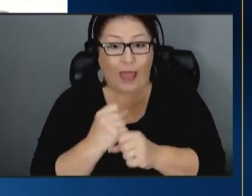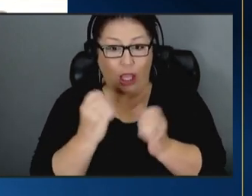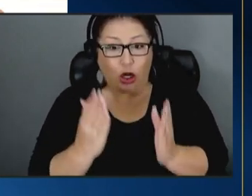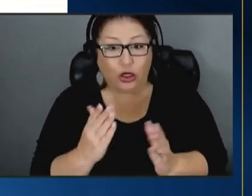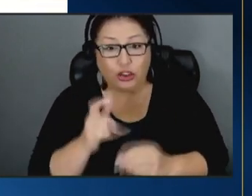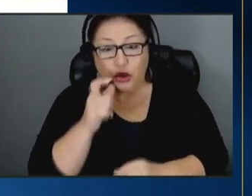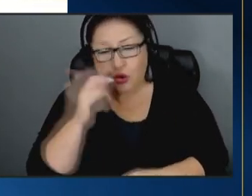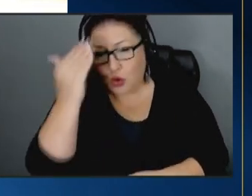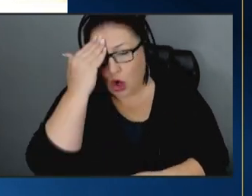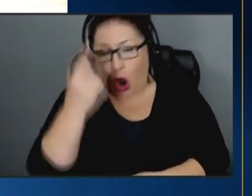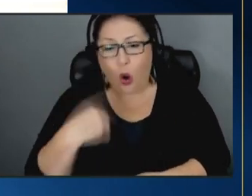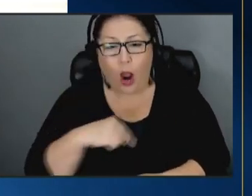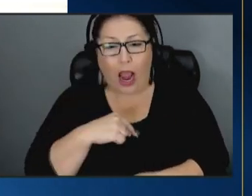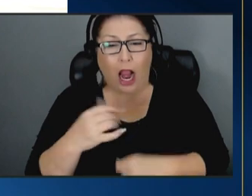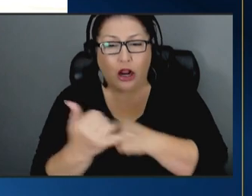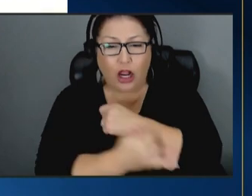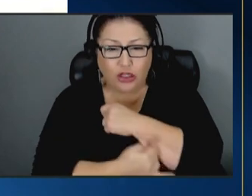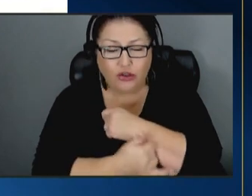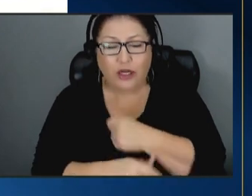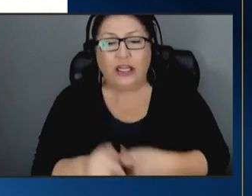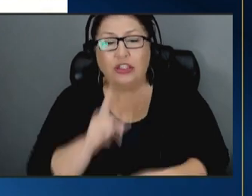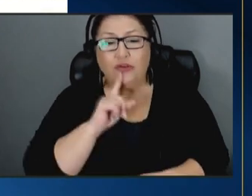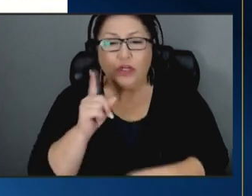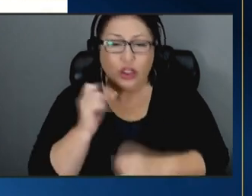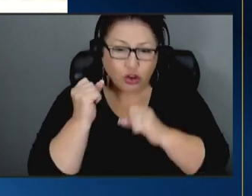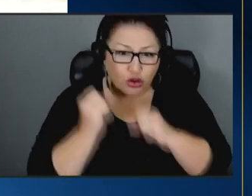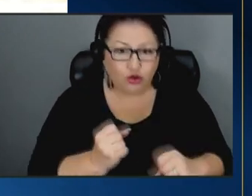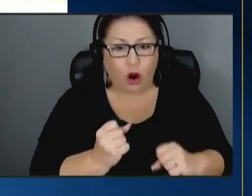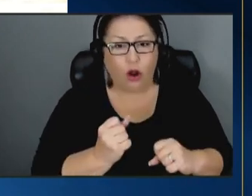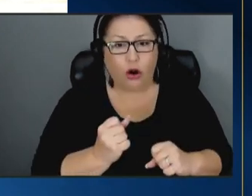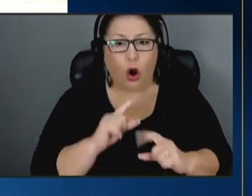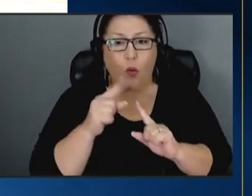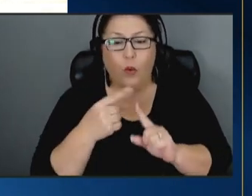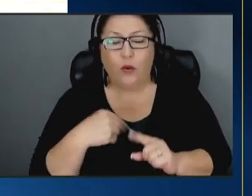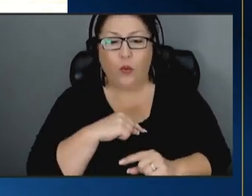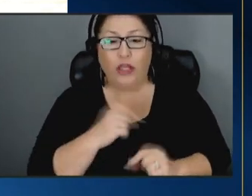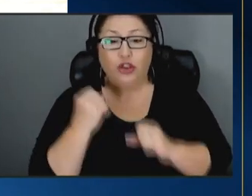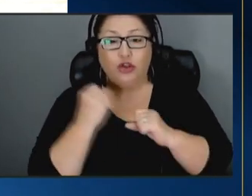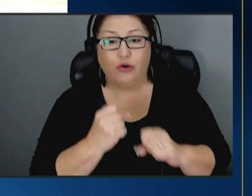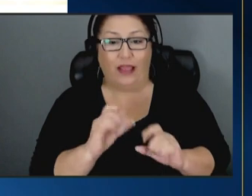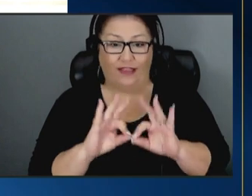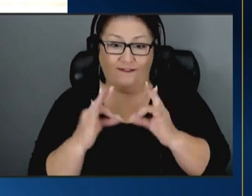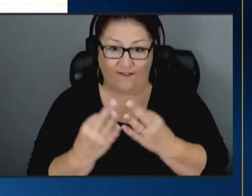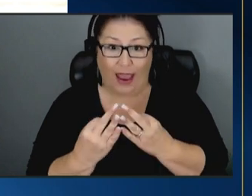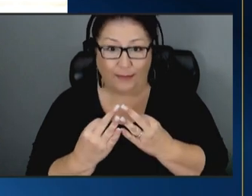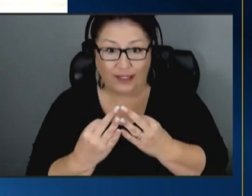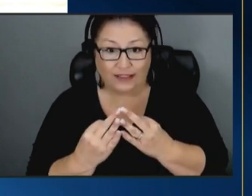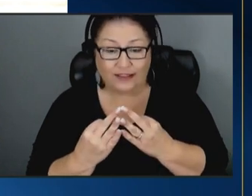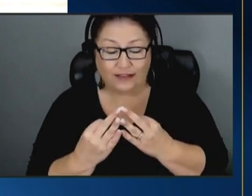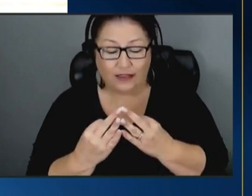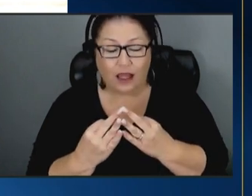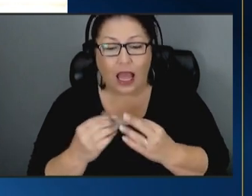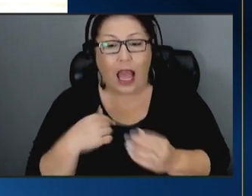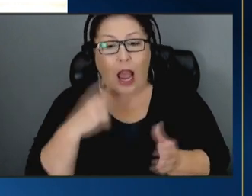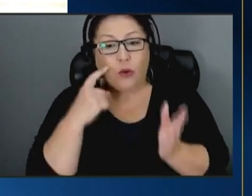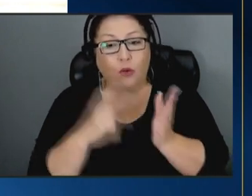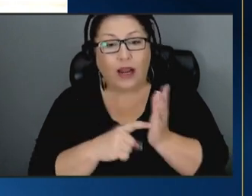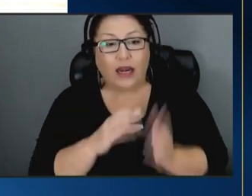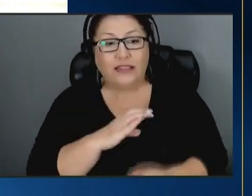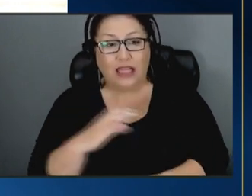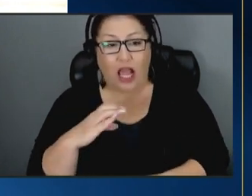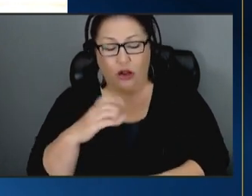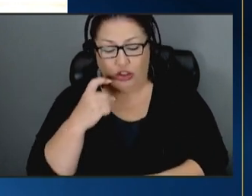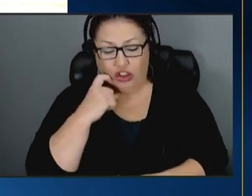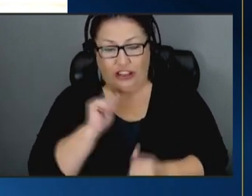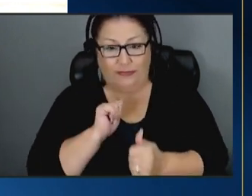country is stronger when we strengthen families i recognize that congress just passed